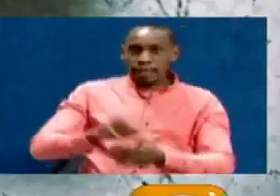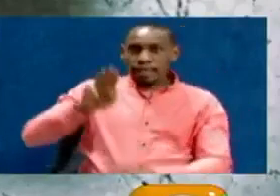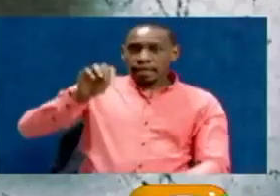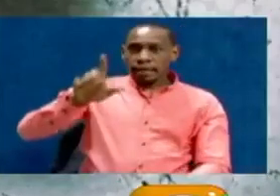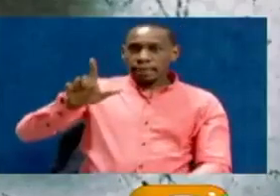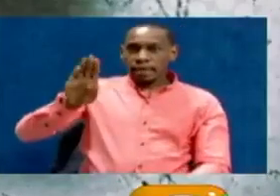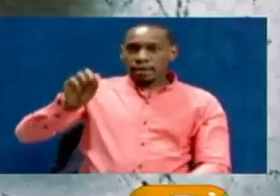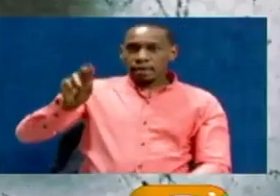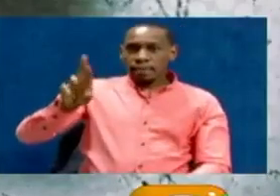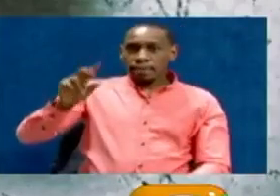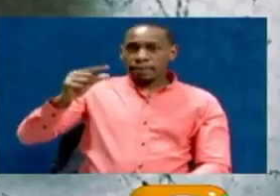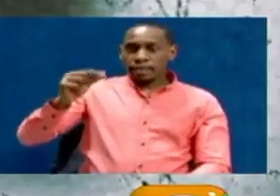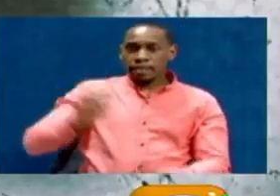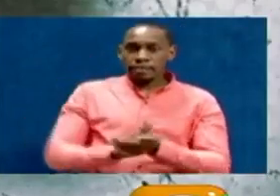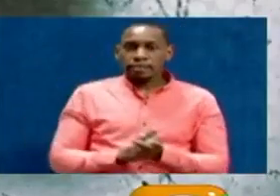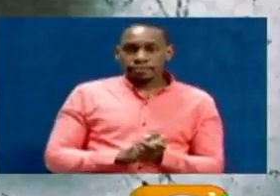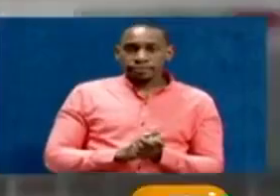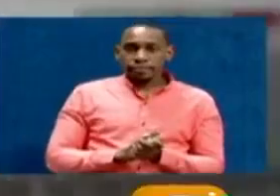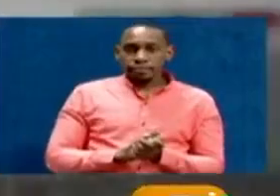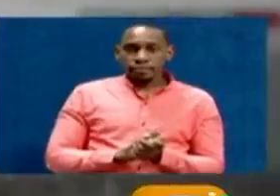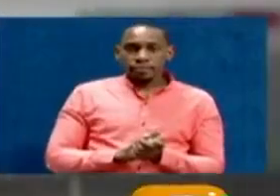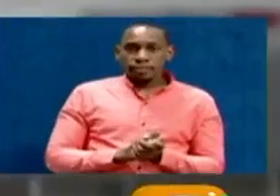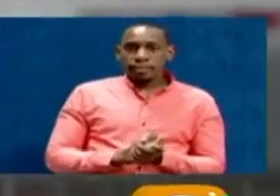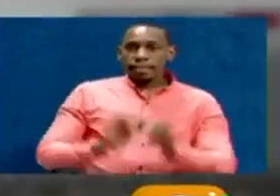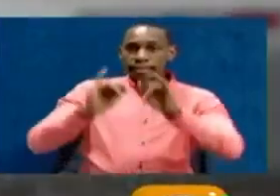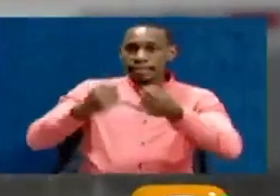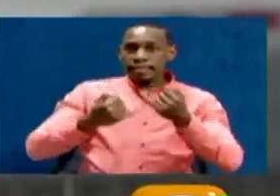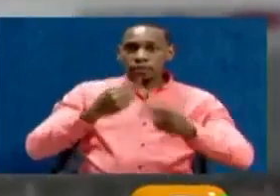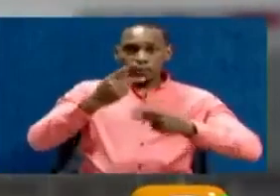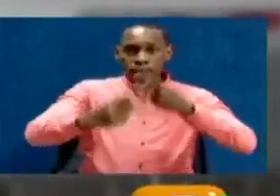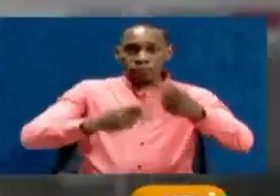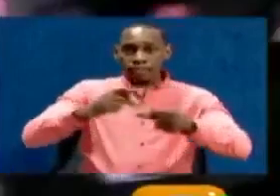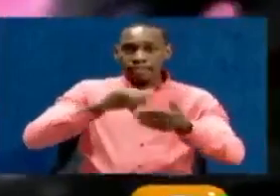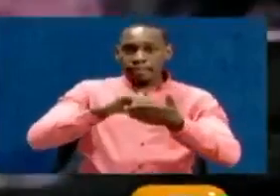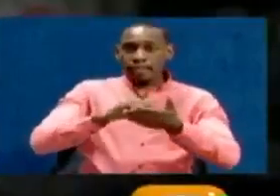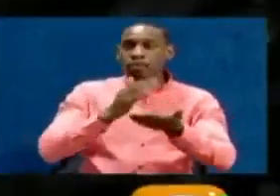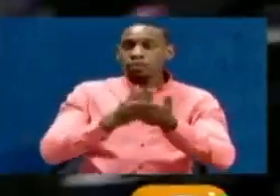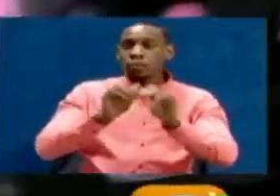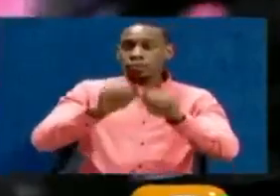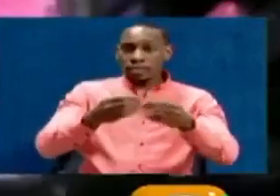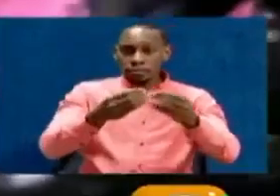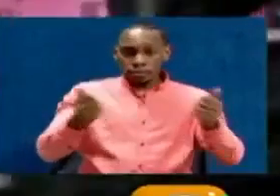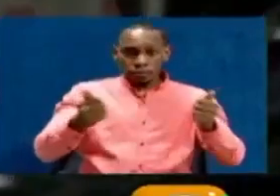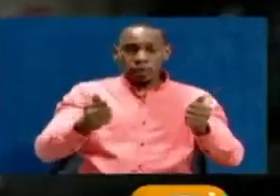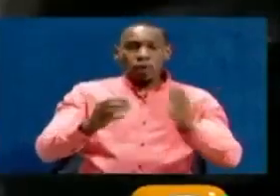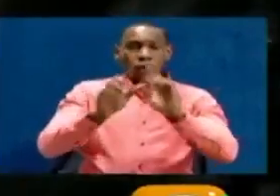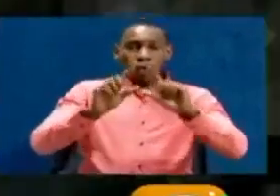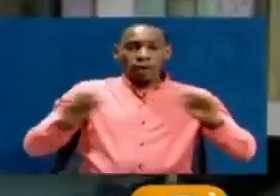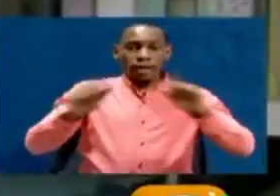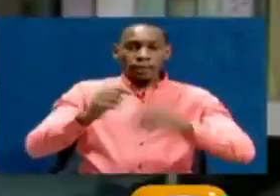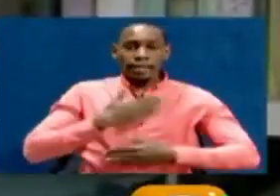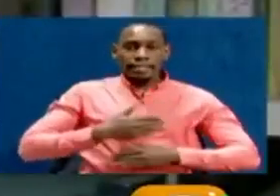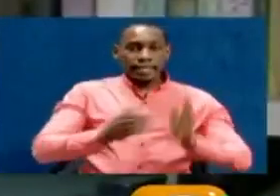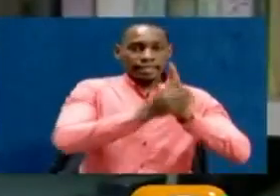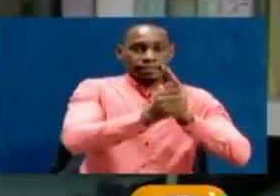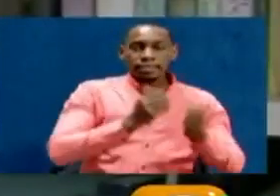Melbourne, together with MADOC Children's Research Institute. The latest progress appearing promising, according to scientists. I'm